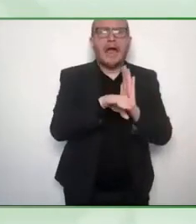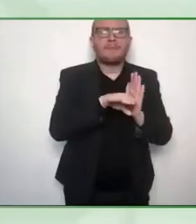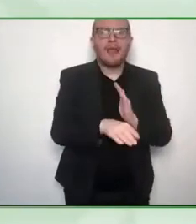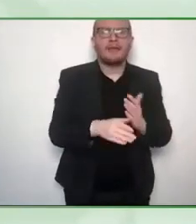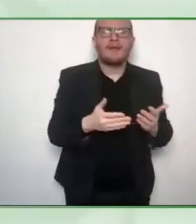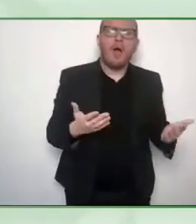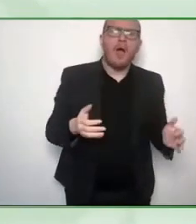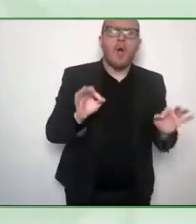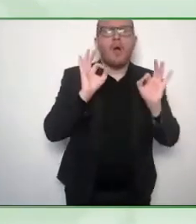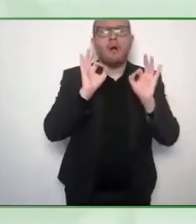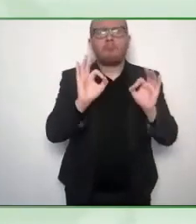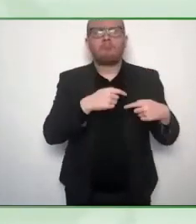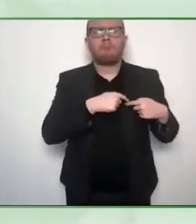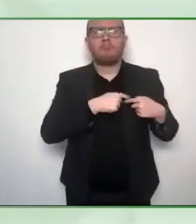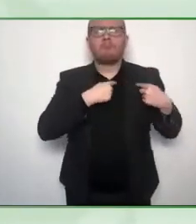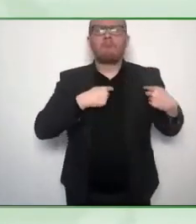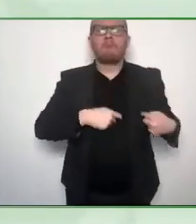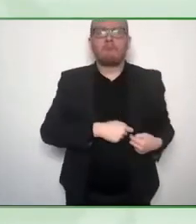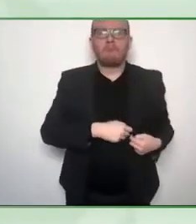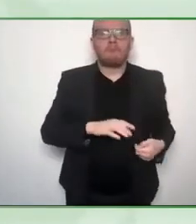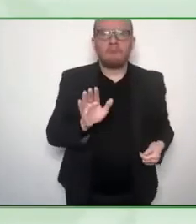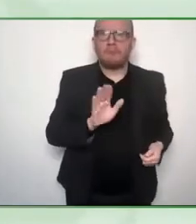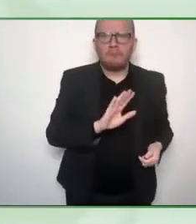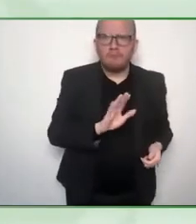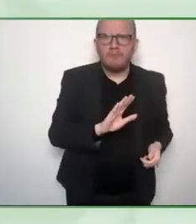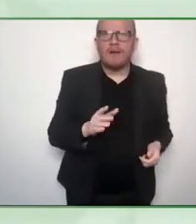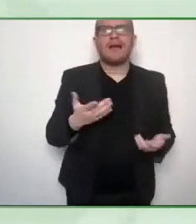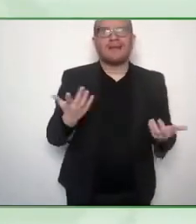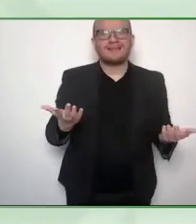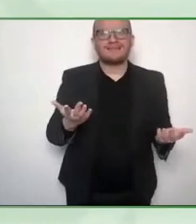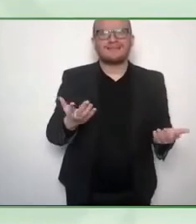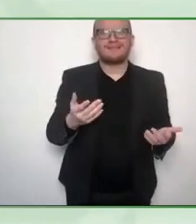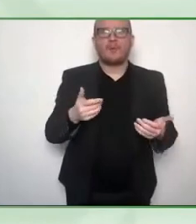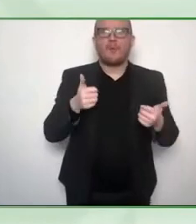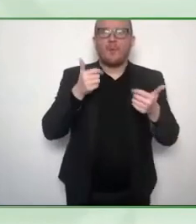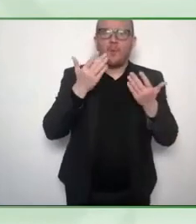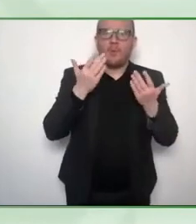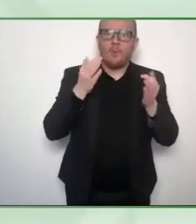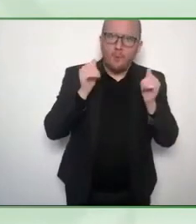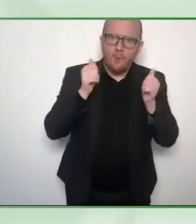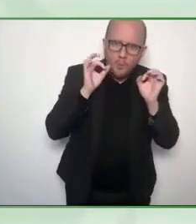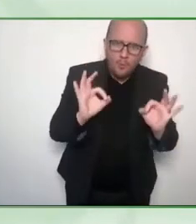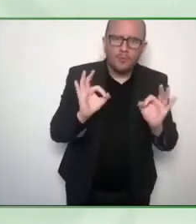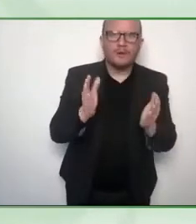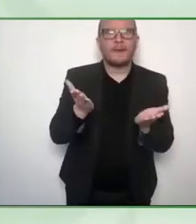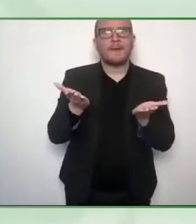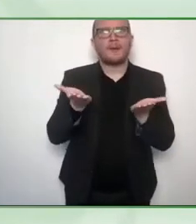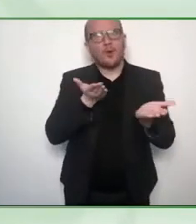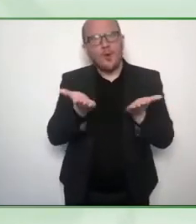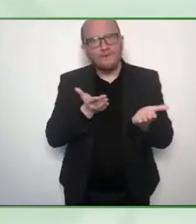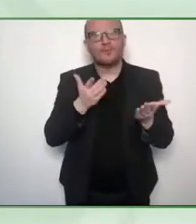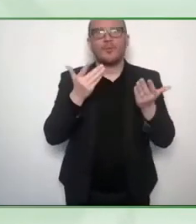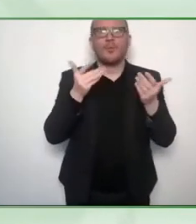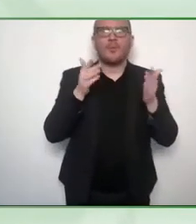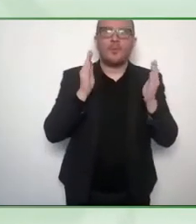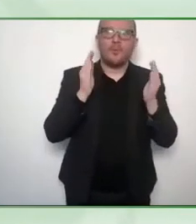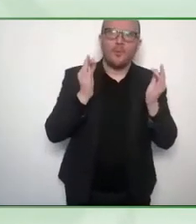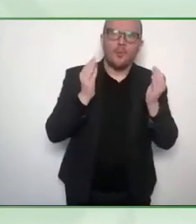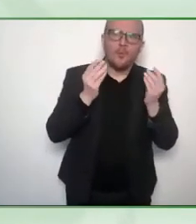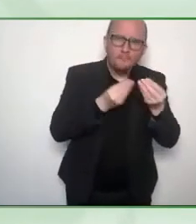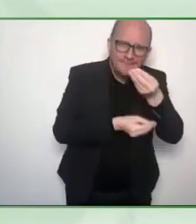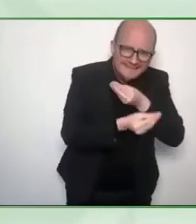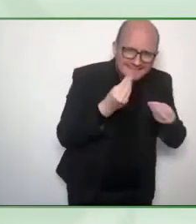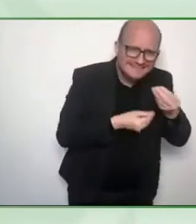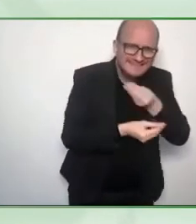have to wrap up, but just I want to end on two things. You're looking for a really good financial backer to help you scale.